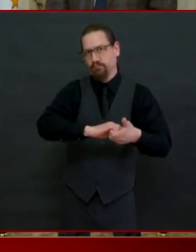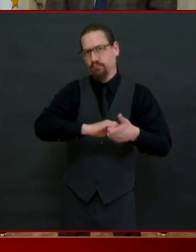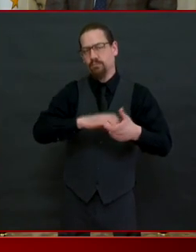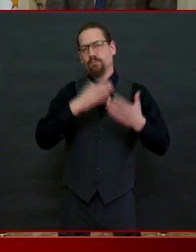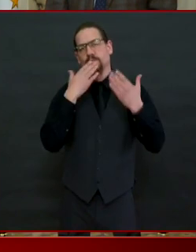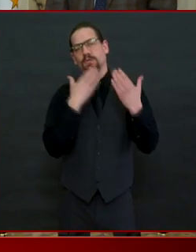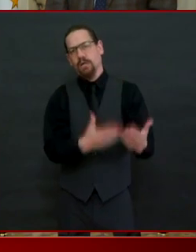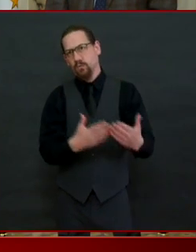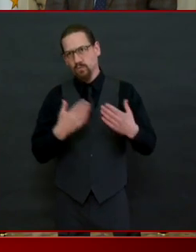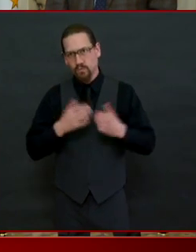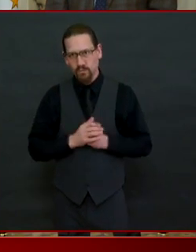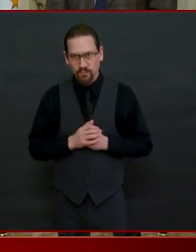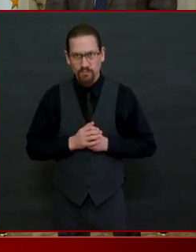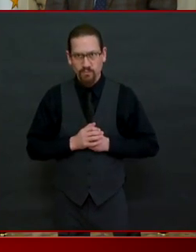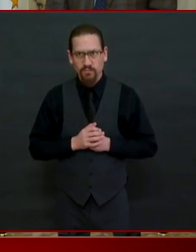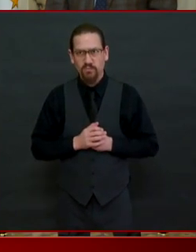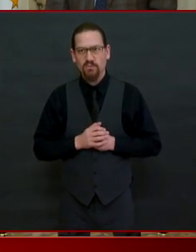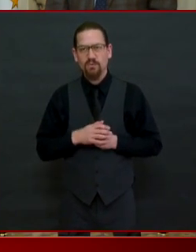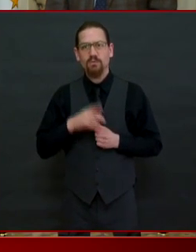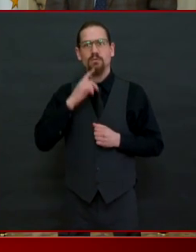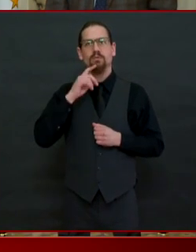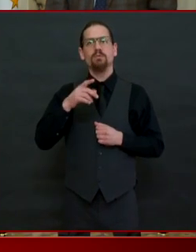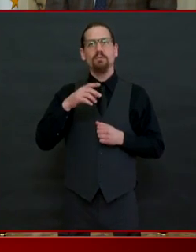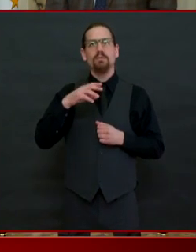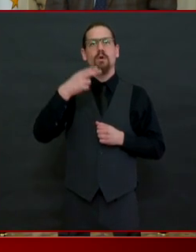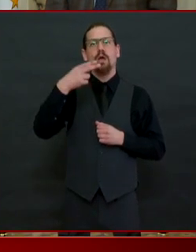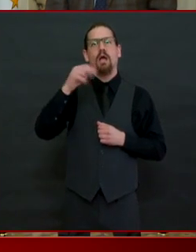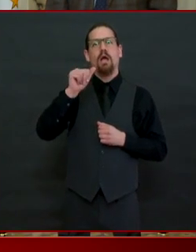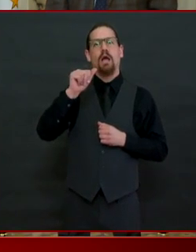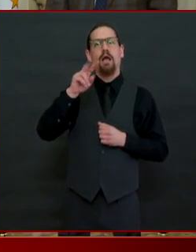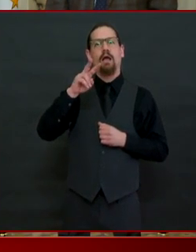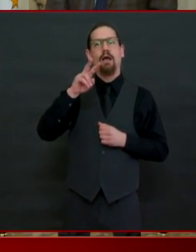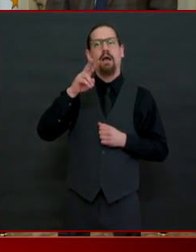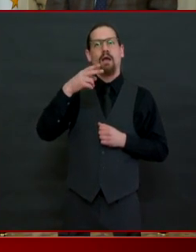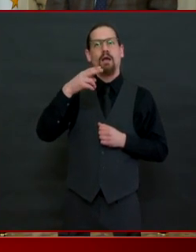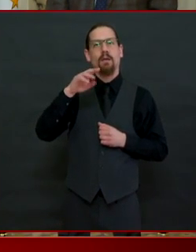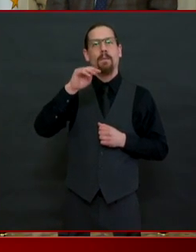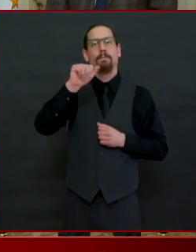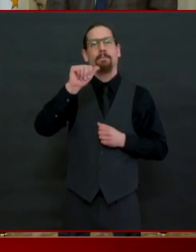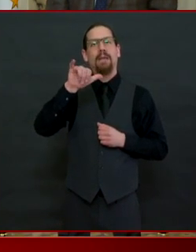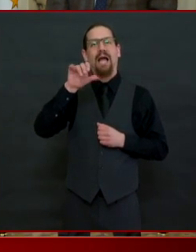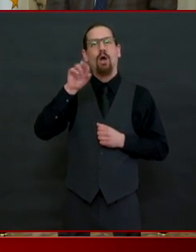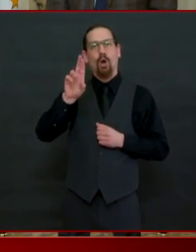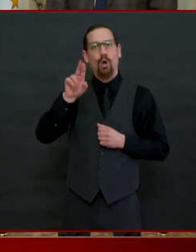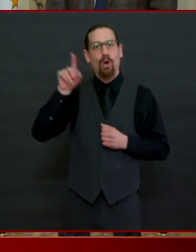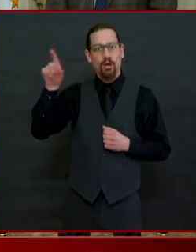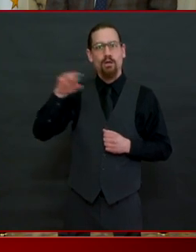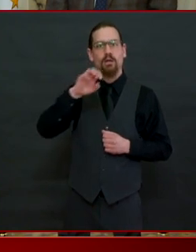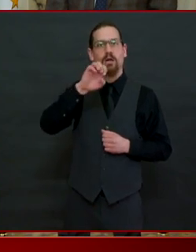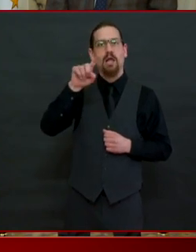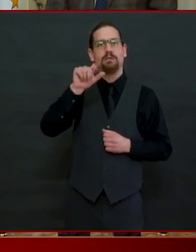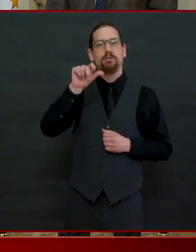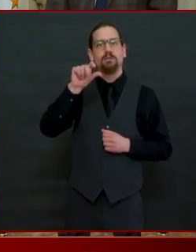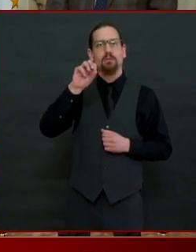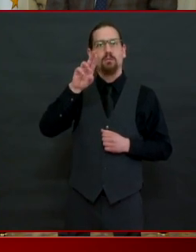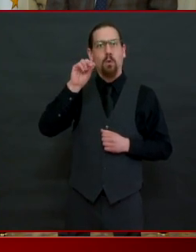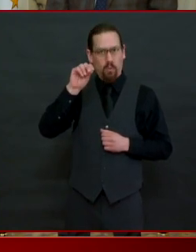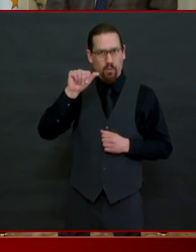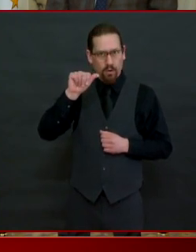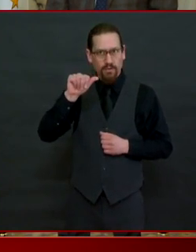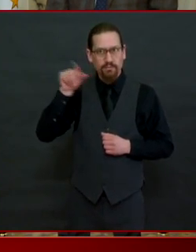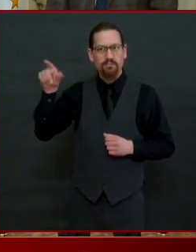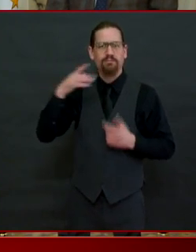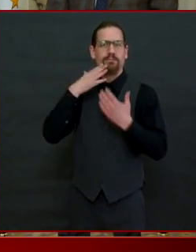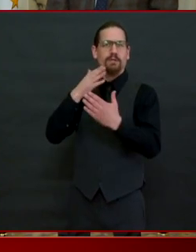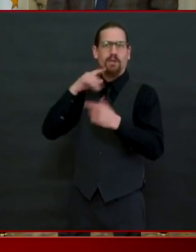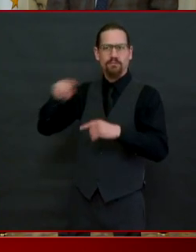art culture and tourism i also would like to thank the alliance of artist communities which is a national organization